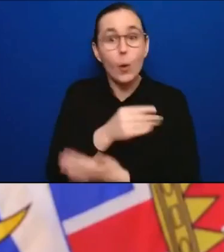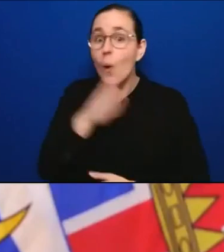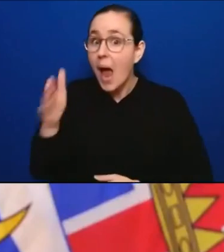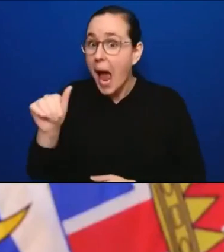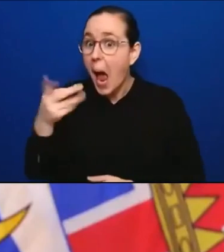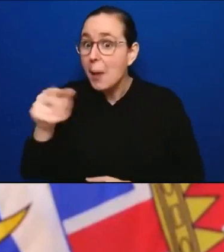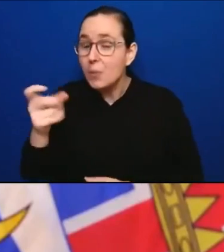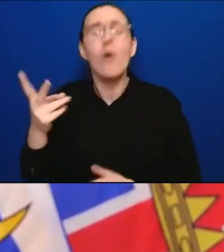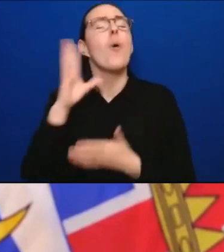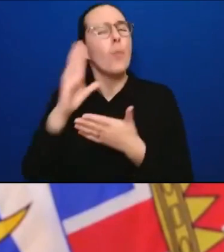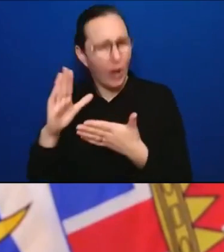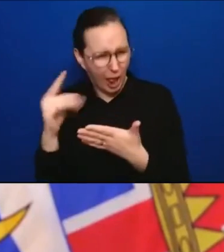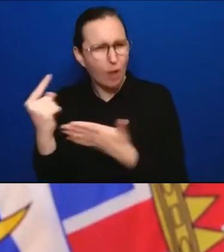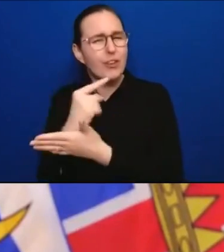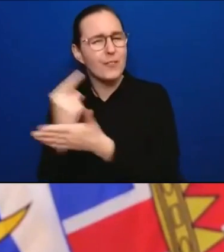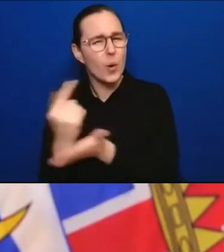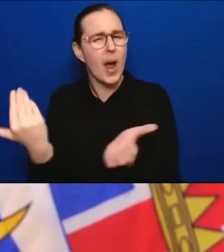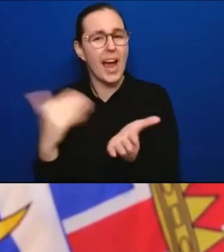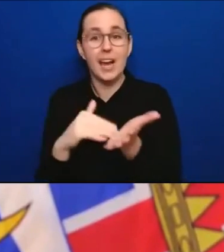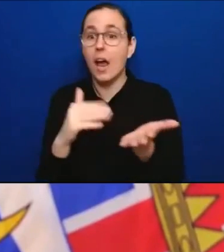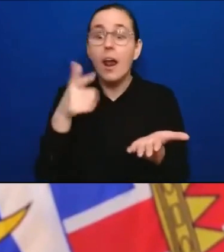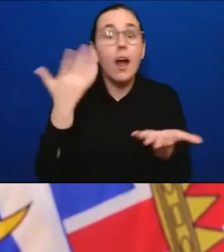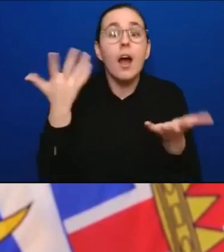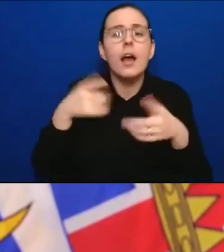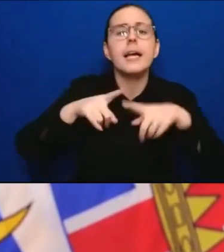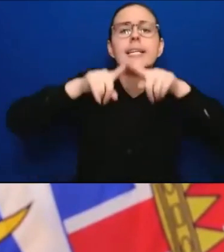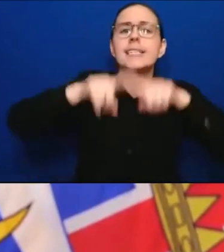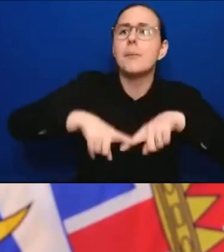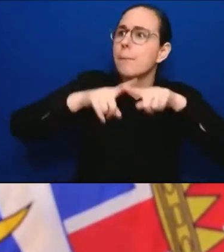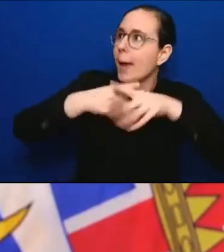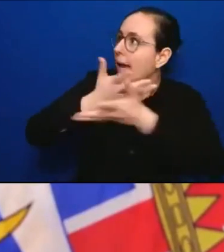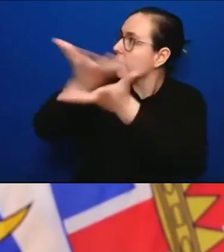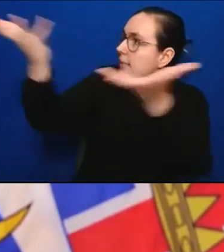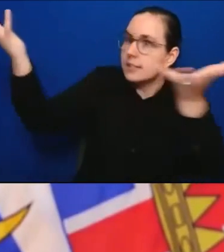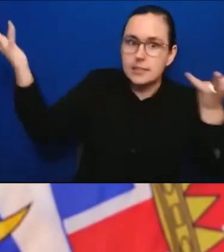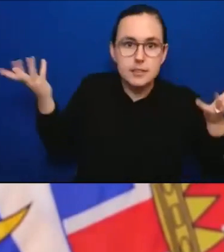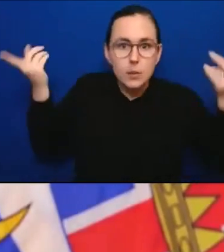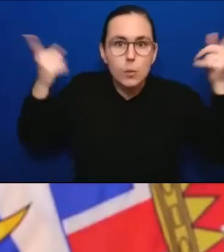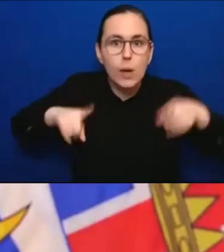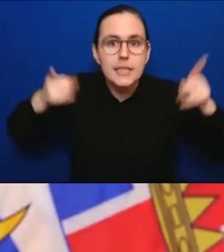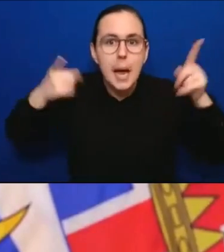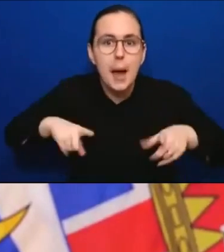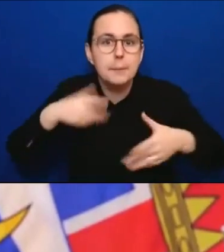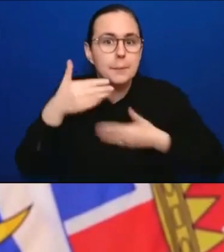where we get to in terms of transmission in the community by March.